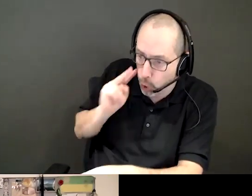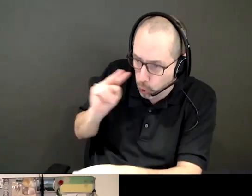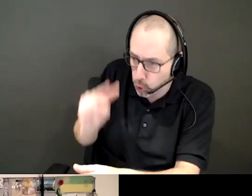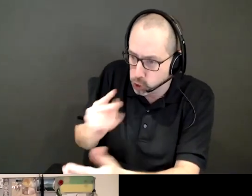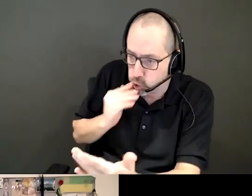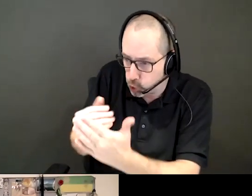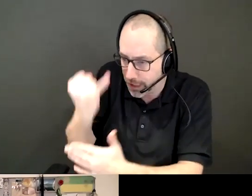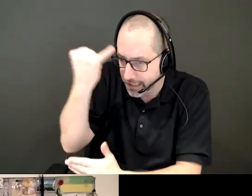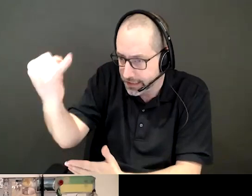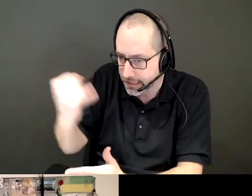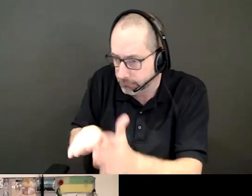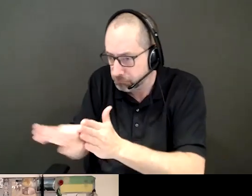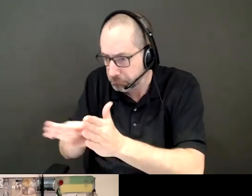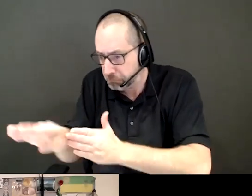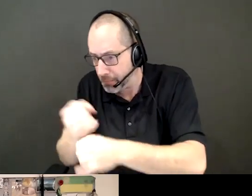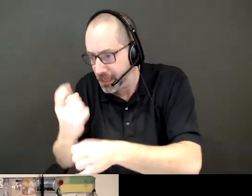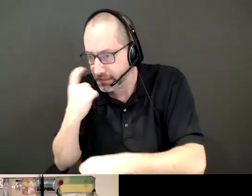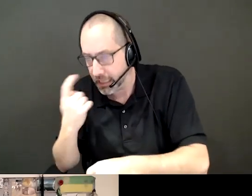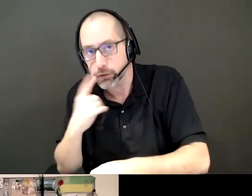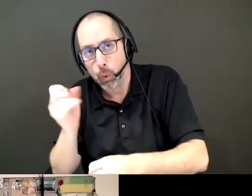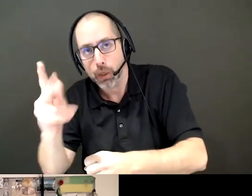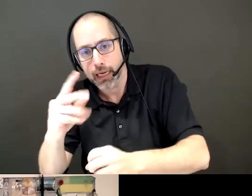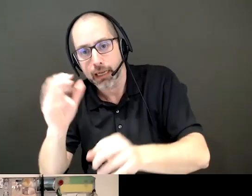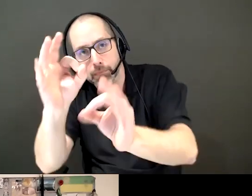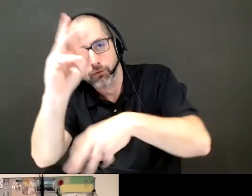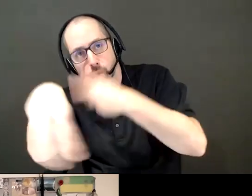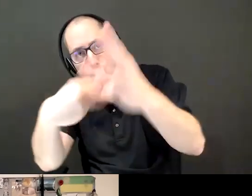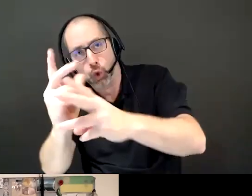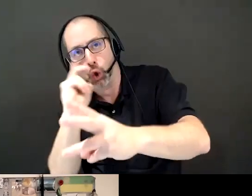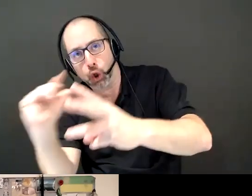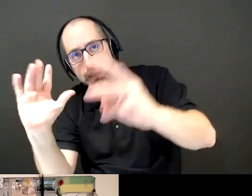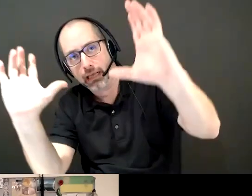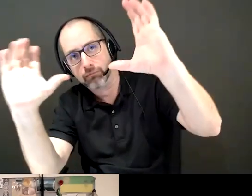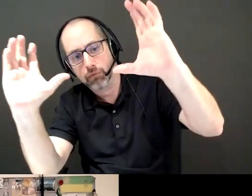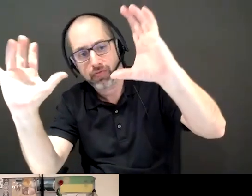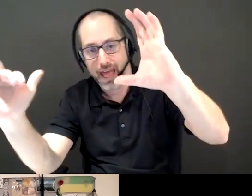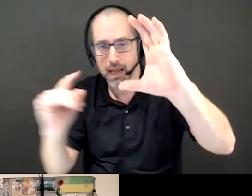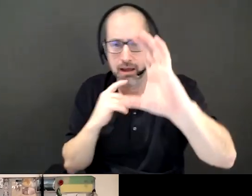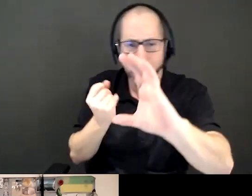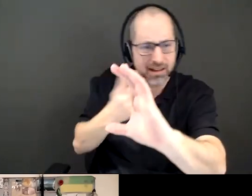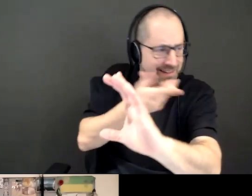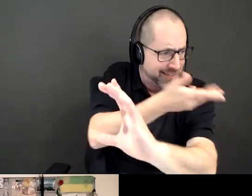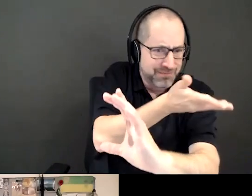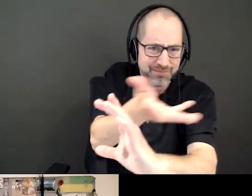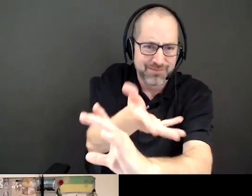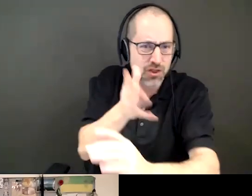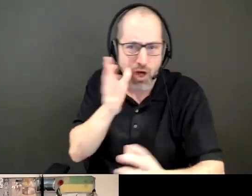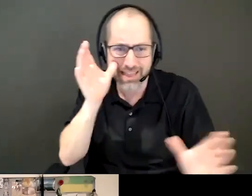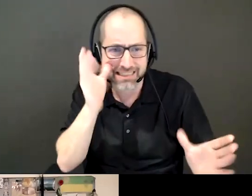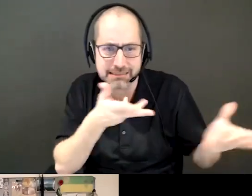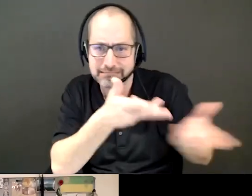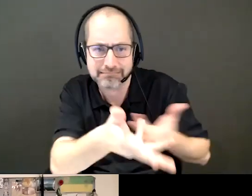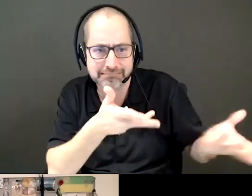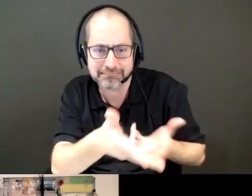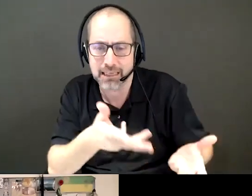developing these things and say, in the perfect world, this is how things will work. But it doesn't always translate to our communities and we do